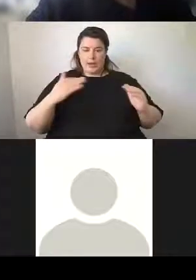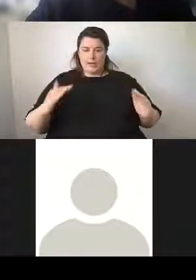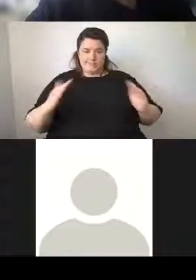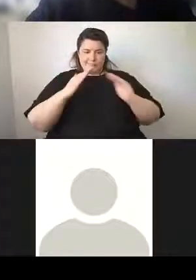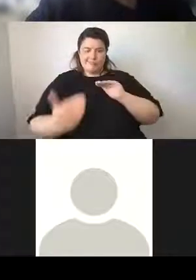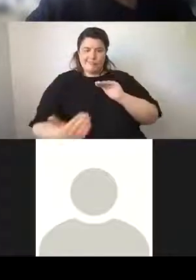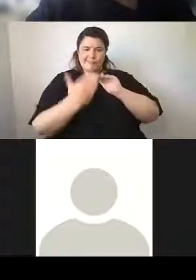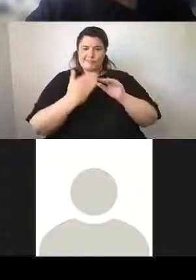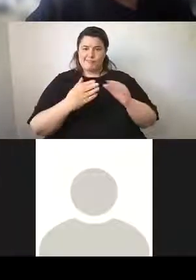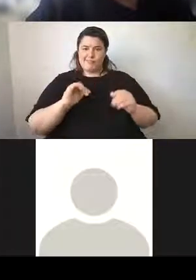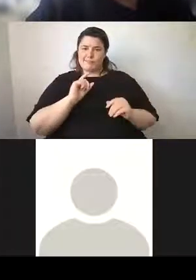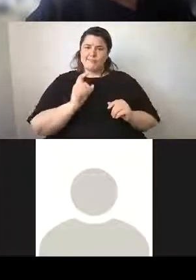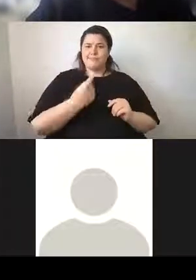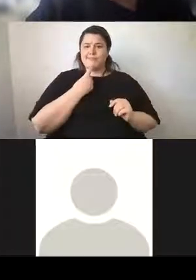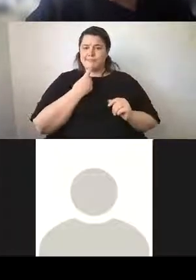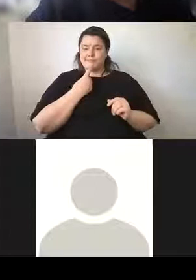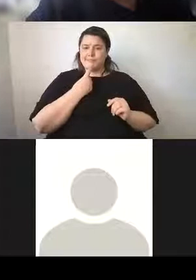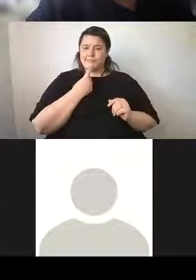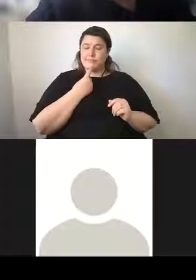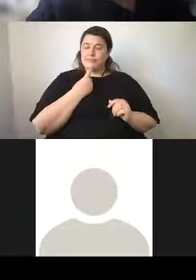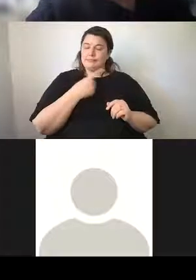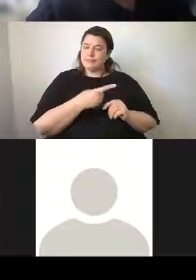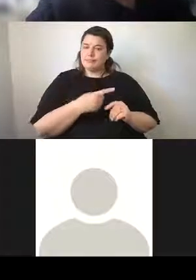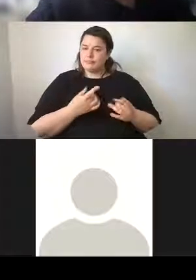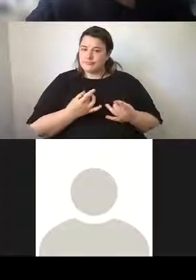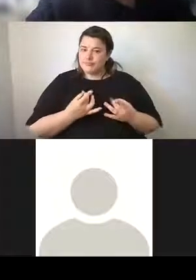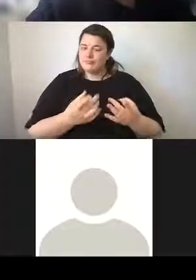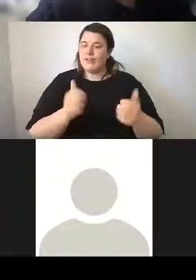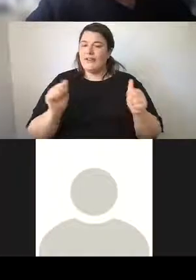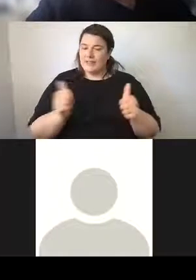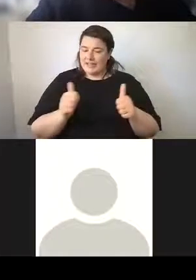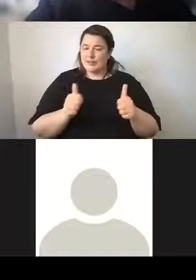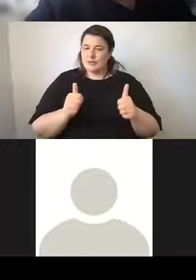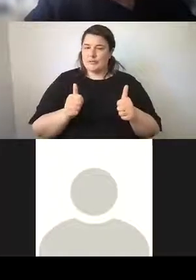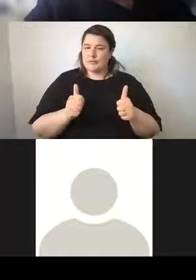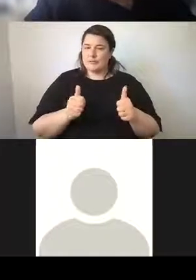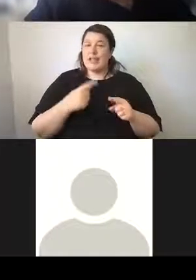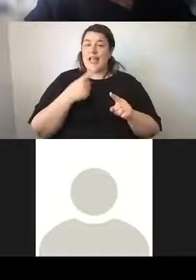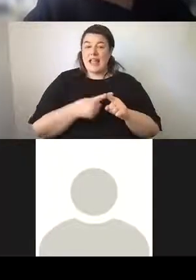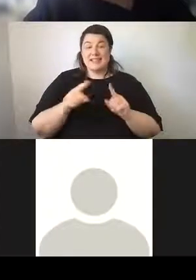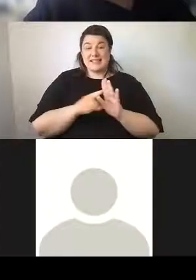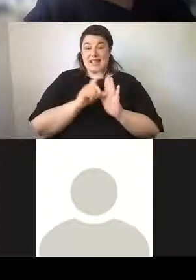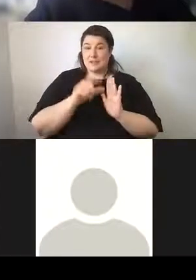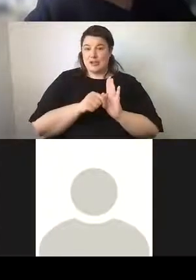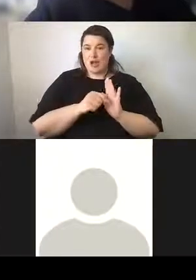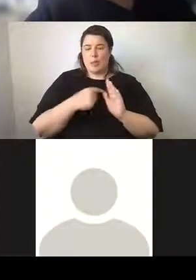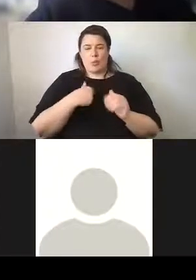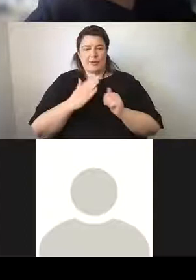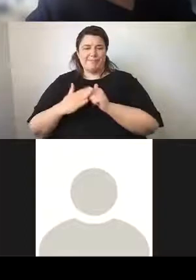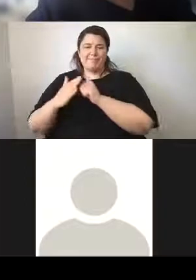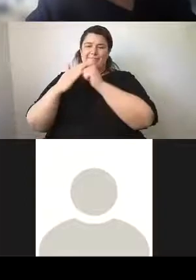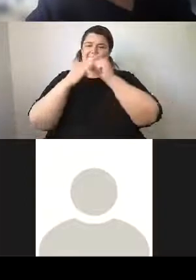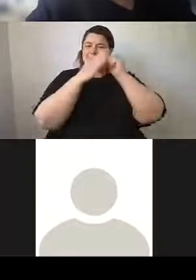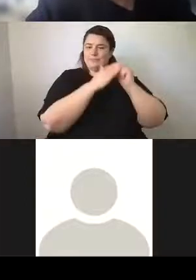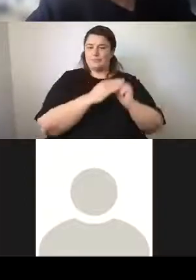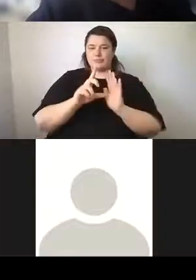that work has been has been completed. And in the process, we were able to completely restore the clock, which you see